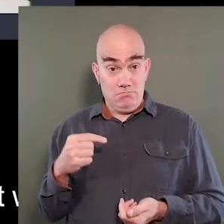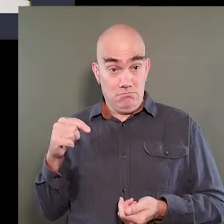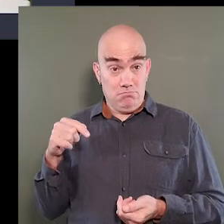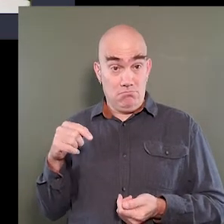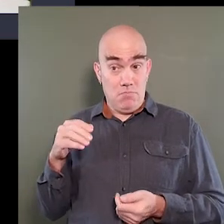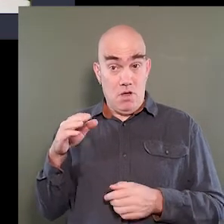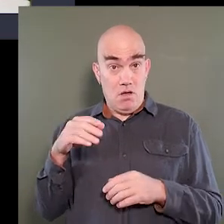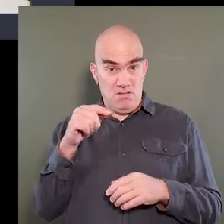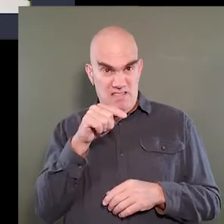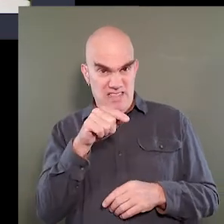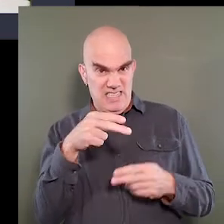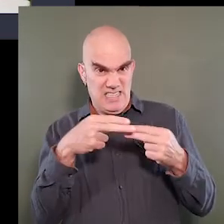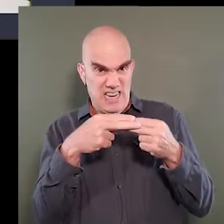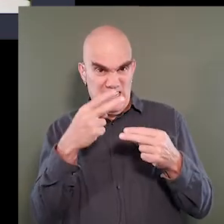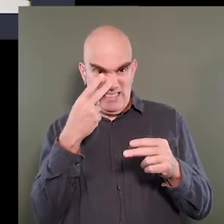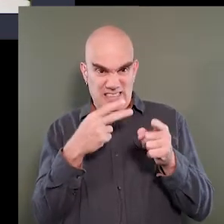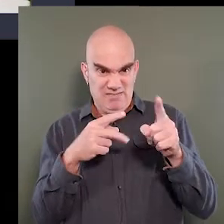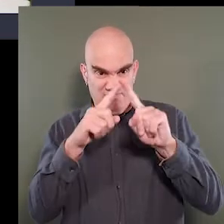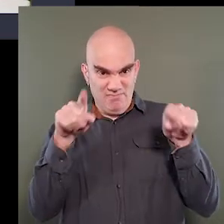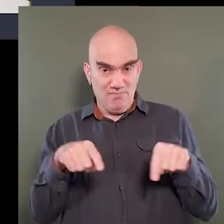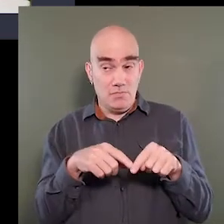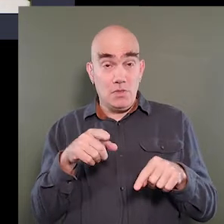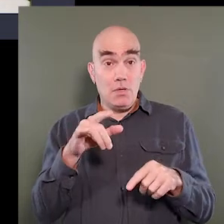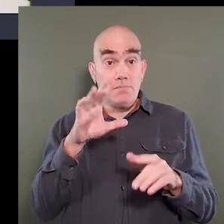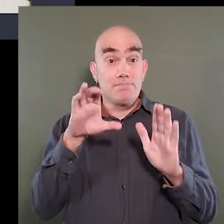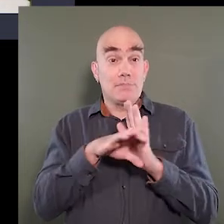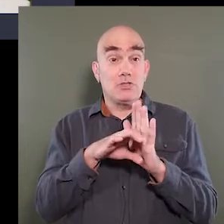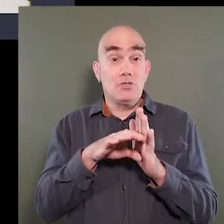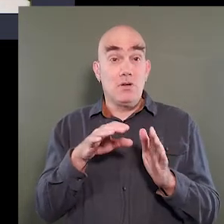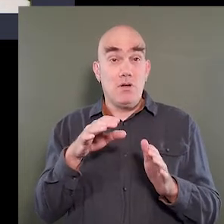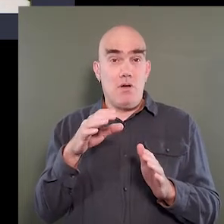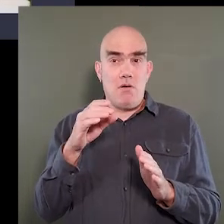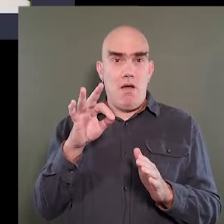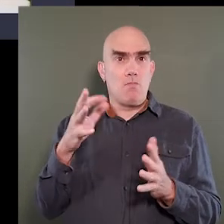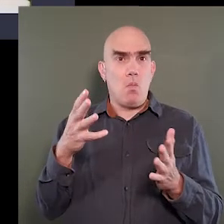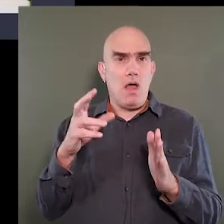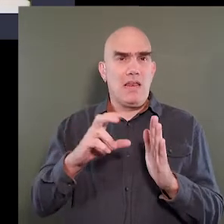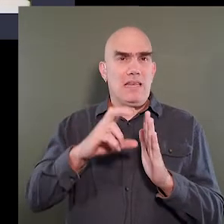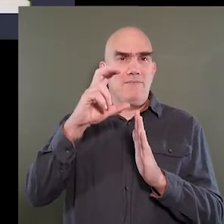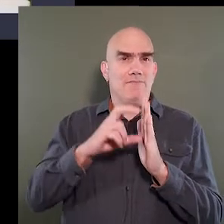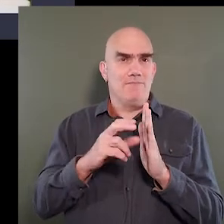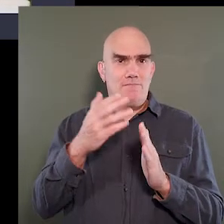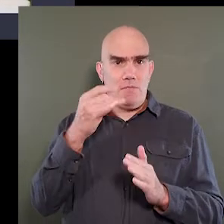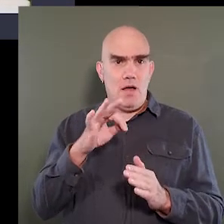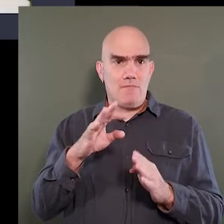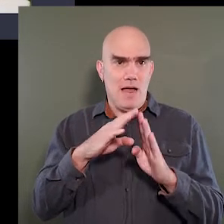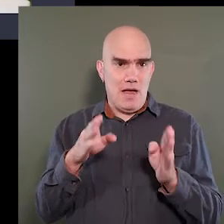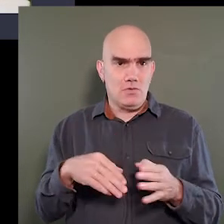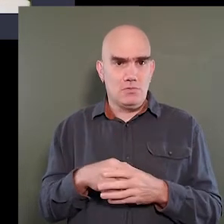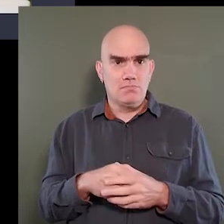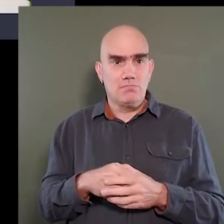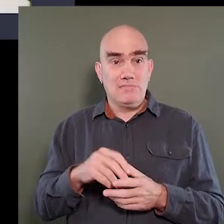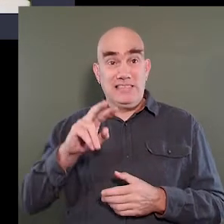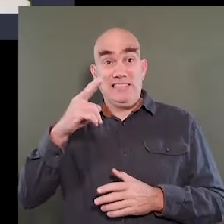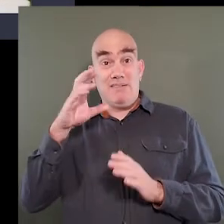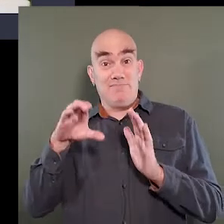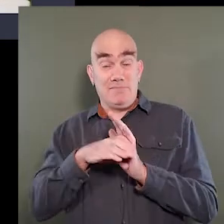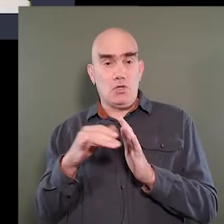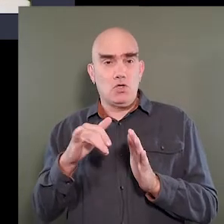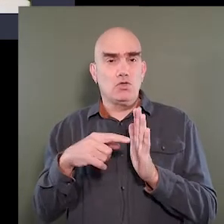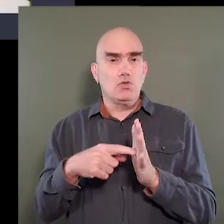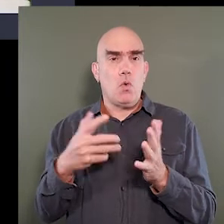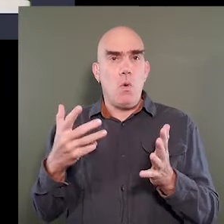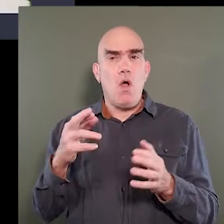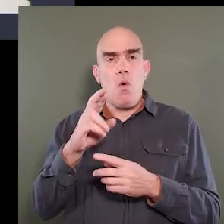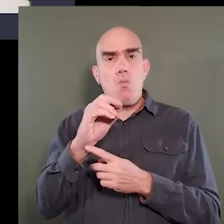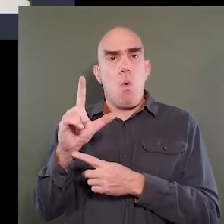that we, on this slide, there are pictures and one of those pictures is of a lift in the front of the home. A secondary picture on this